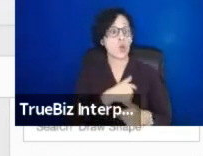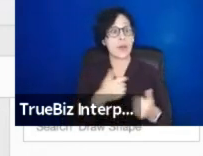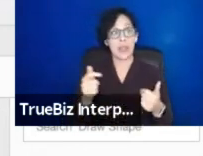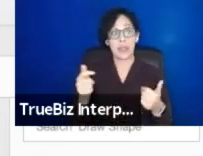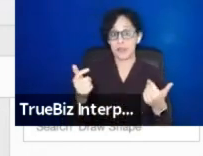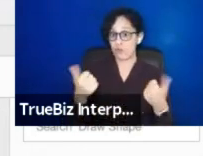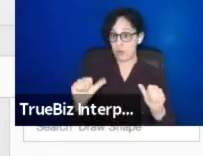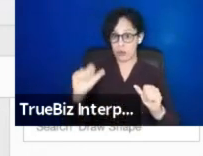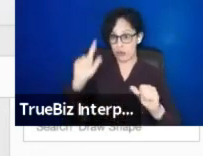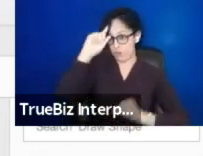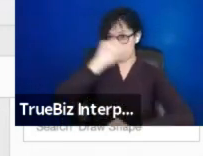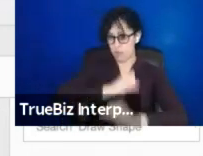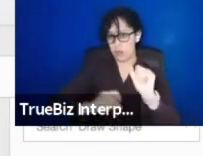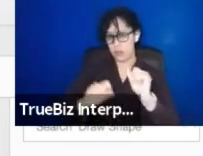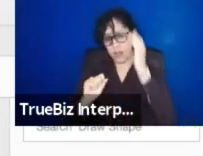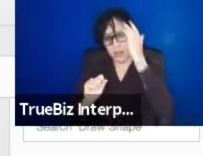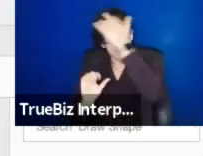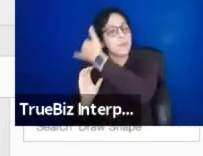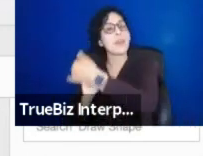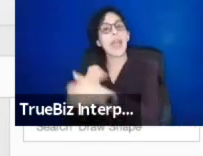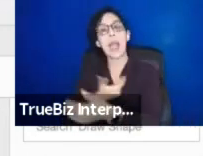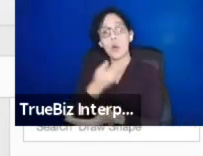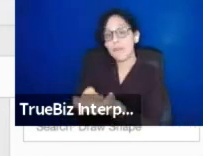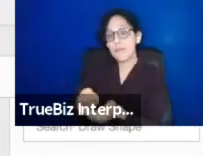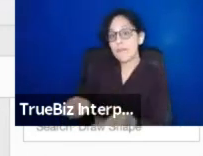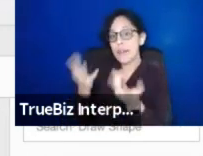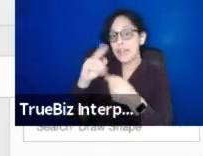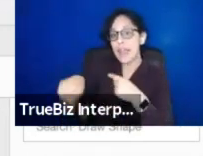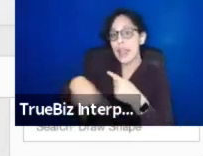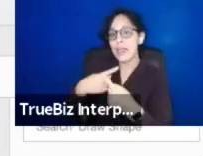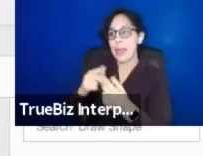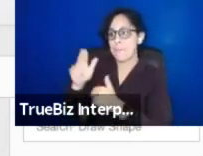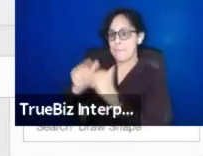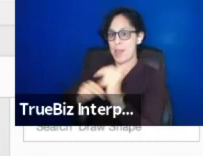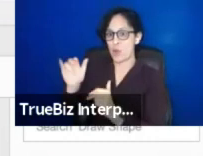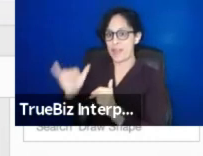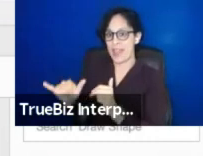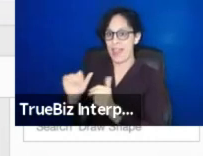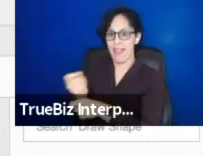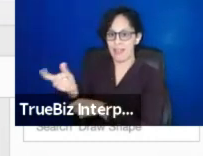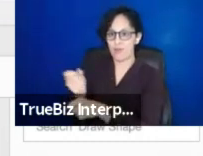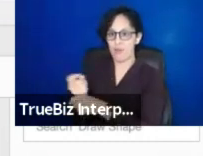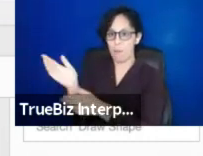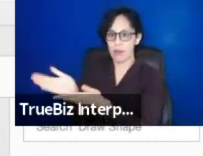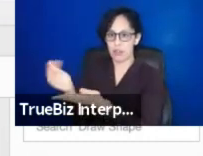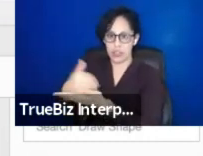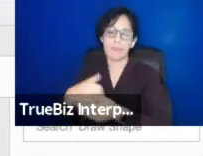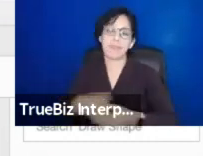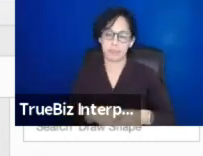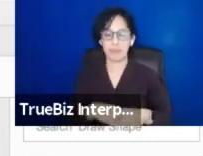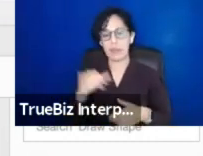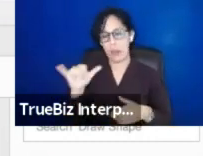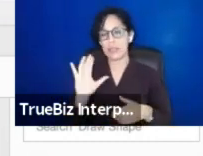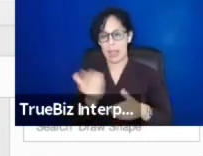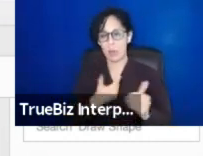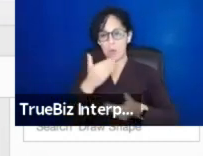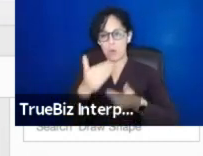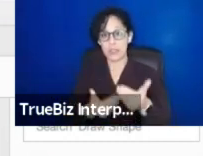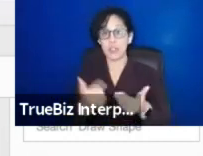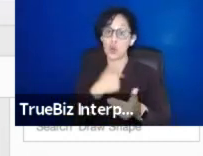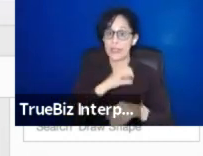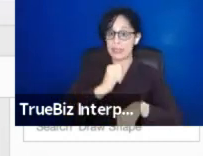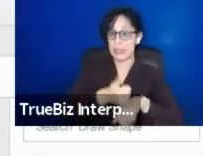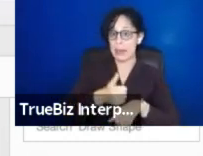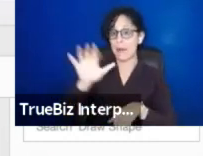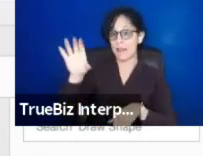your annual budget in the next year. So, we really set out, we set out for a goal of a 50% renewal rate